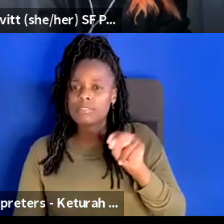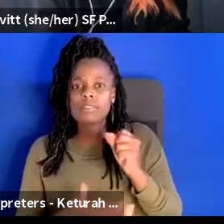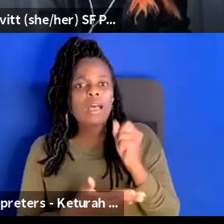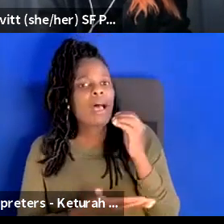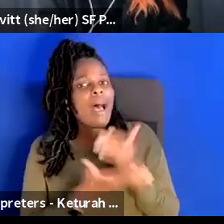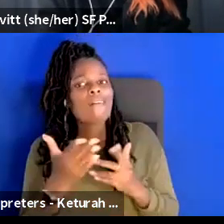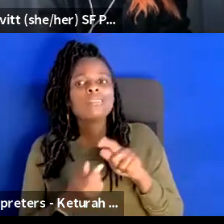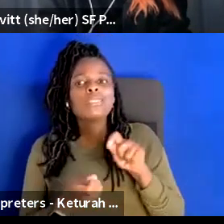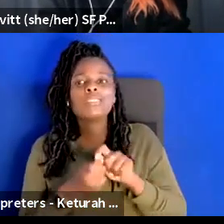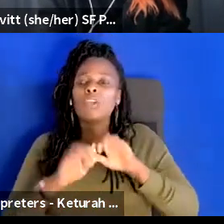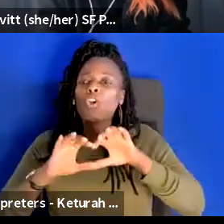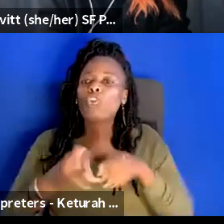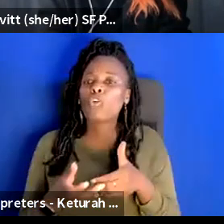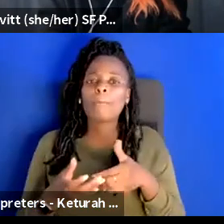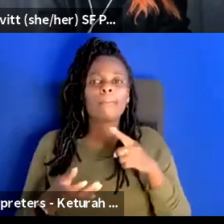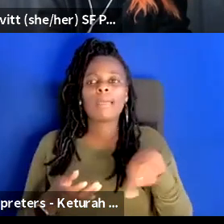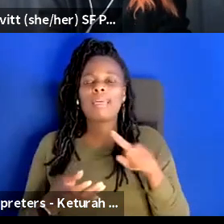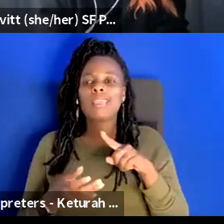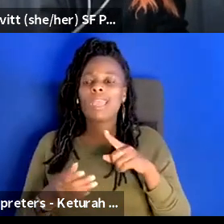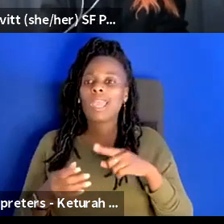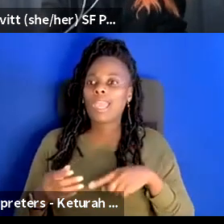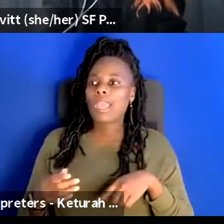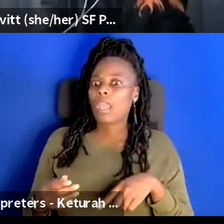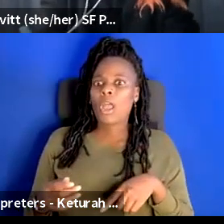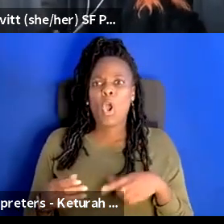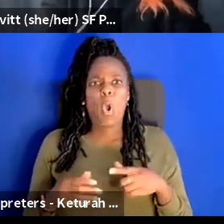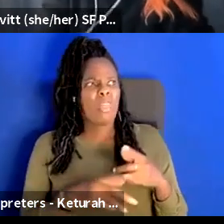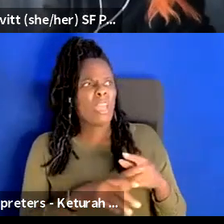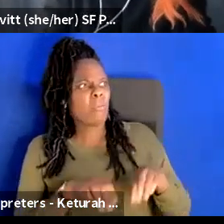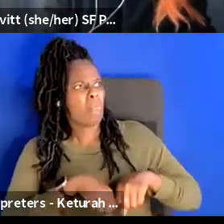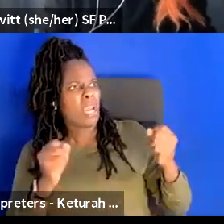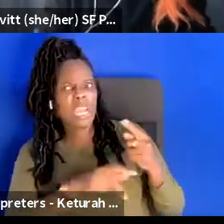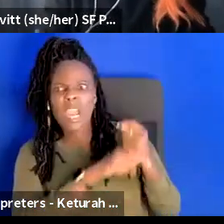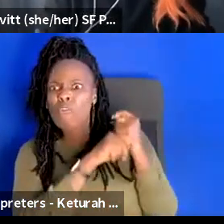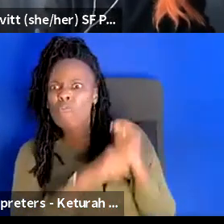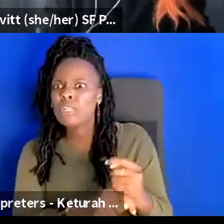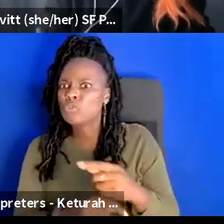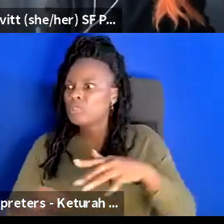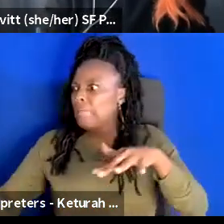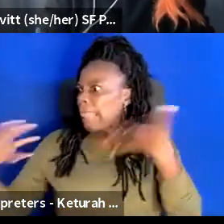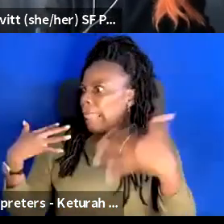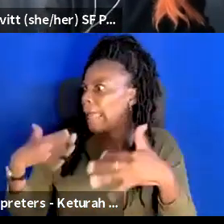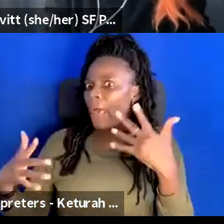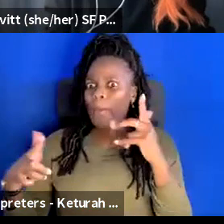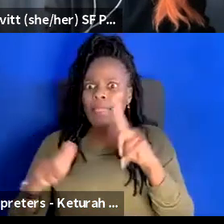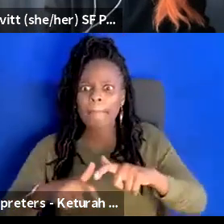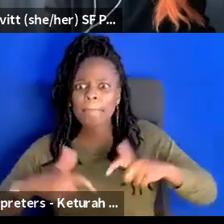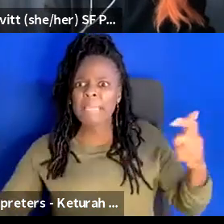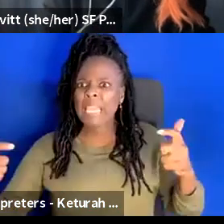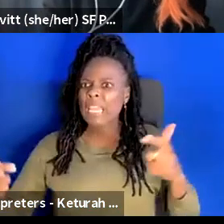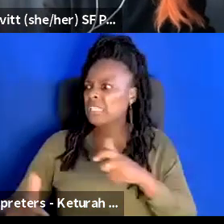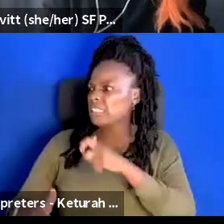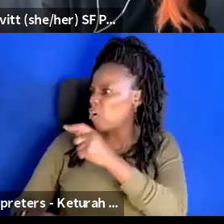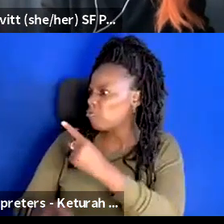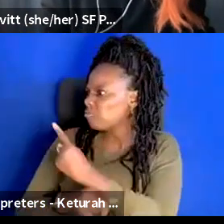that are breaking our rituals that they are too loud and we've decided it's not it's not the time that these are people are too big and we've decided it's not the time